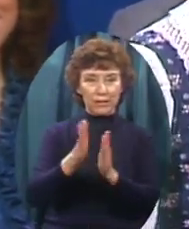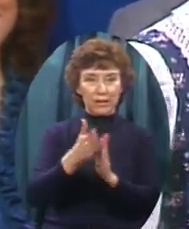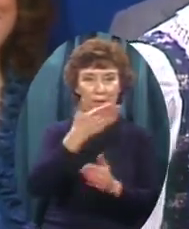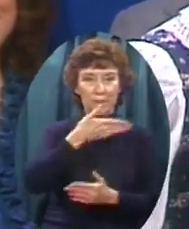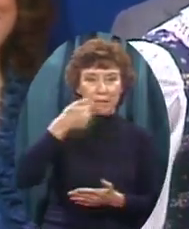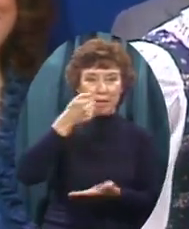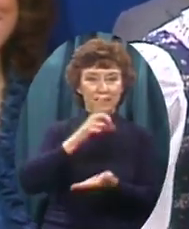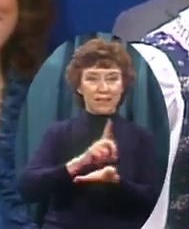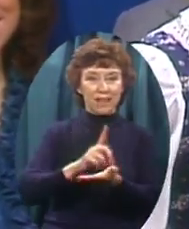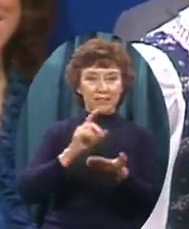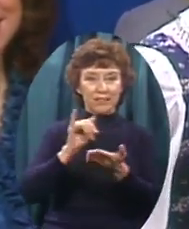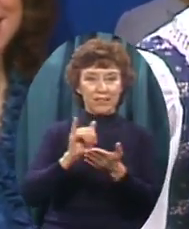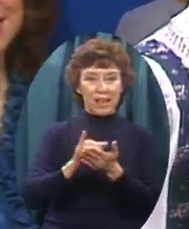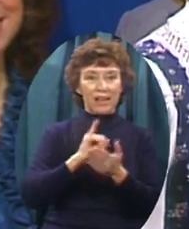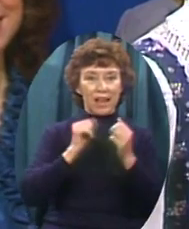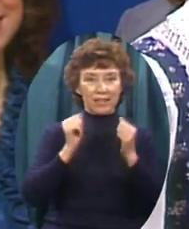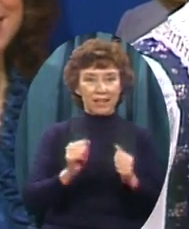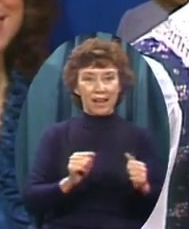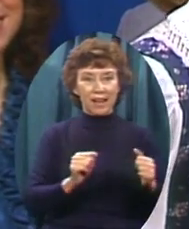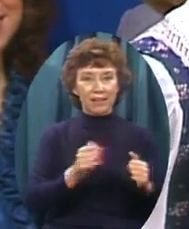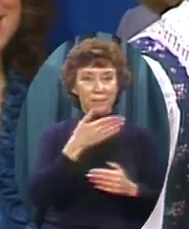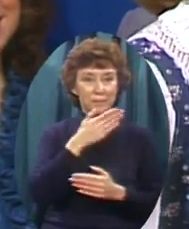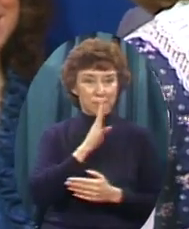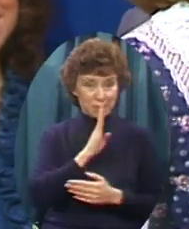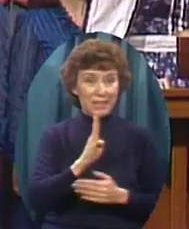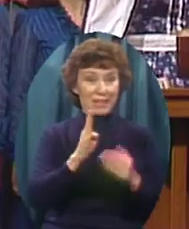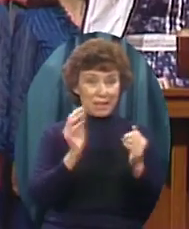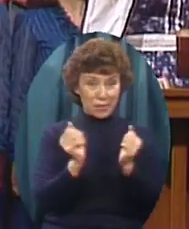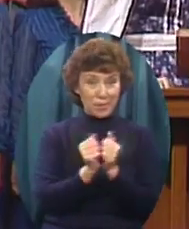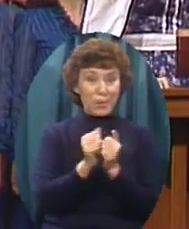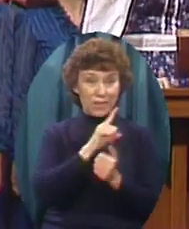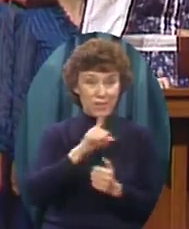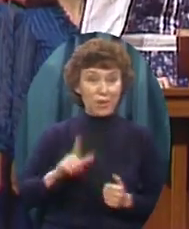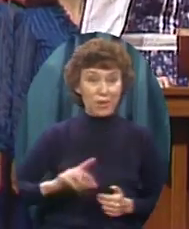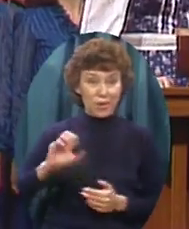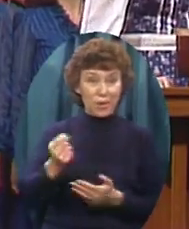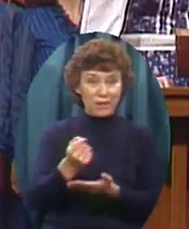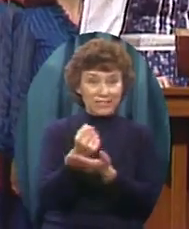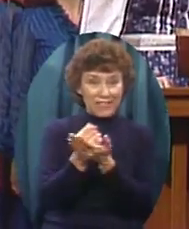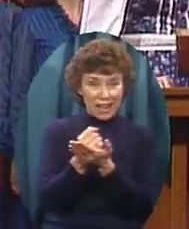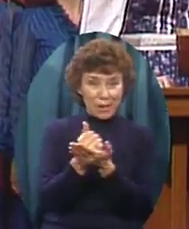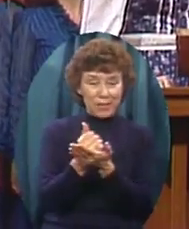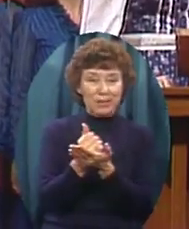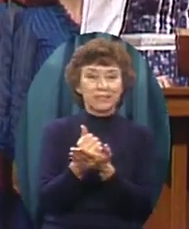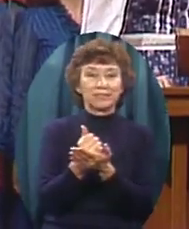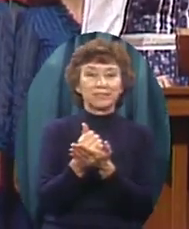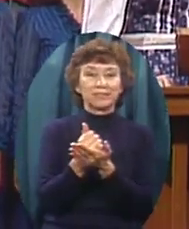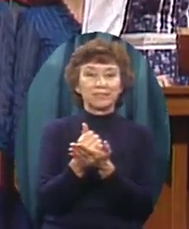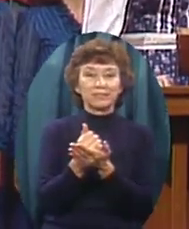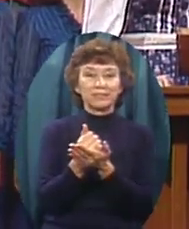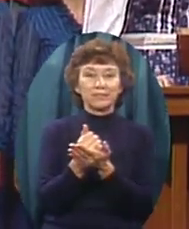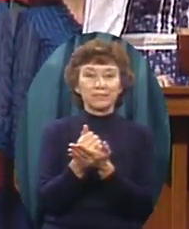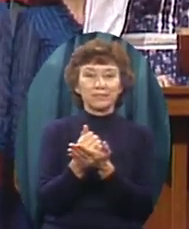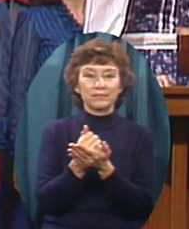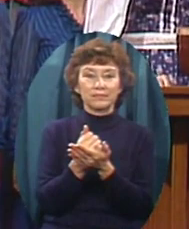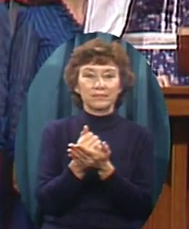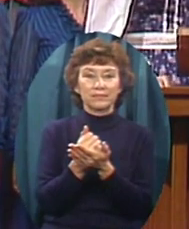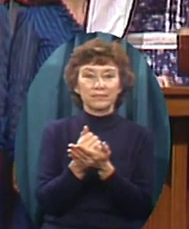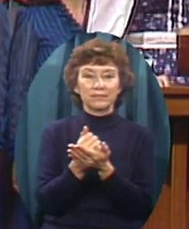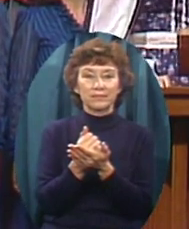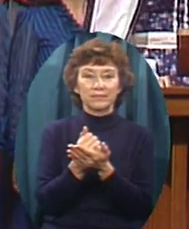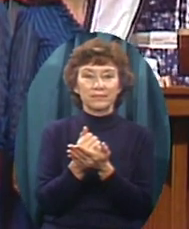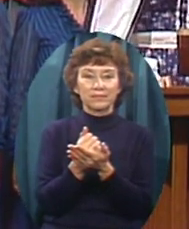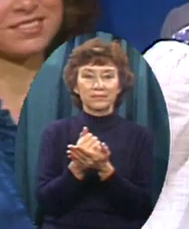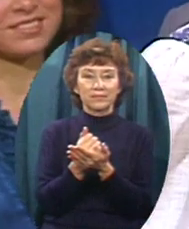doctor that I can be With the Lord's help Tell them Who, among others, you serve as the teacher in